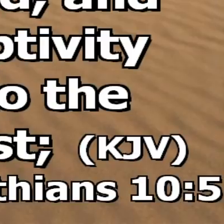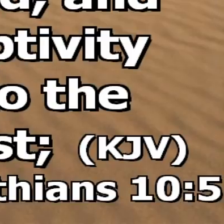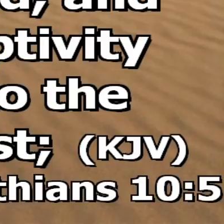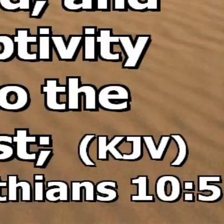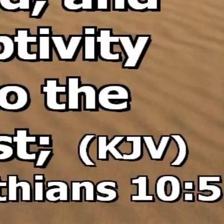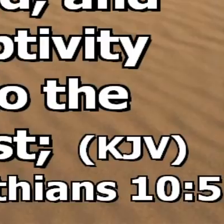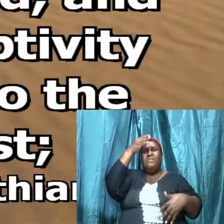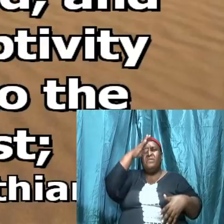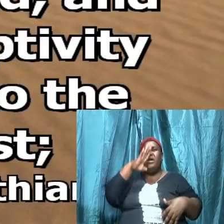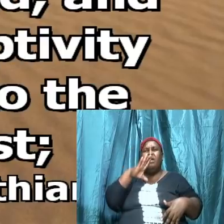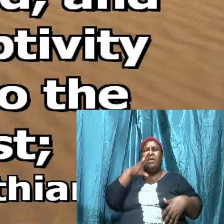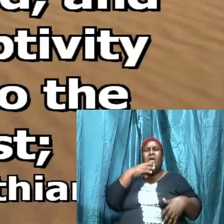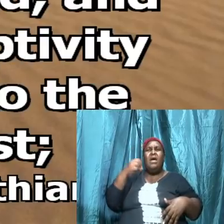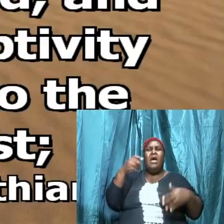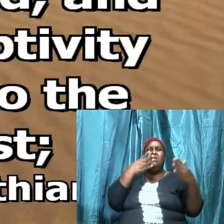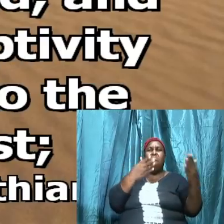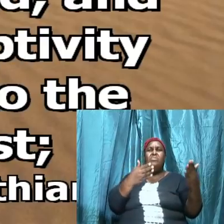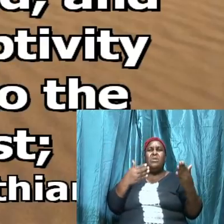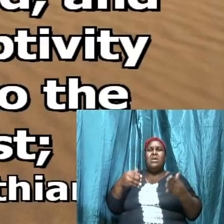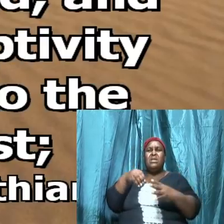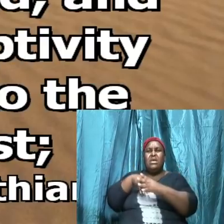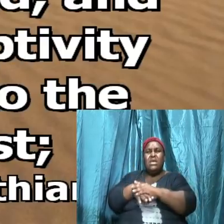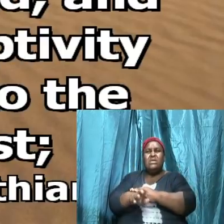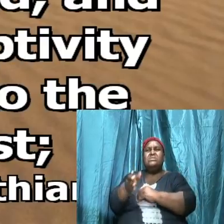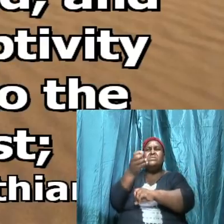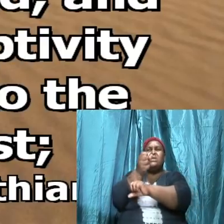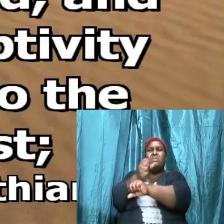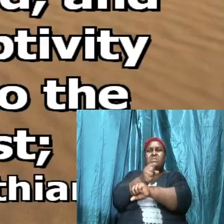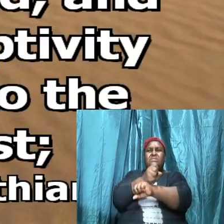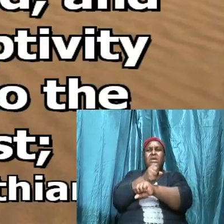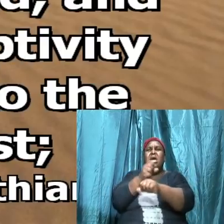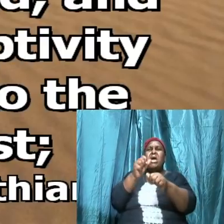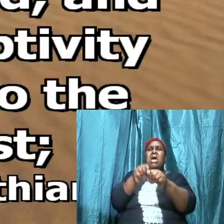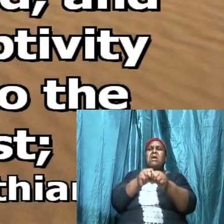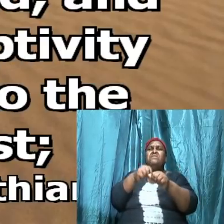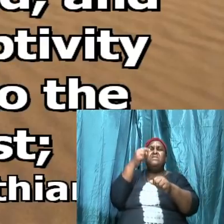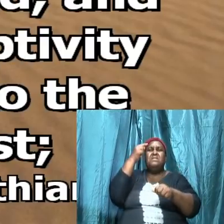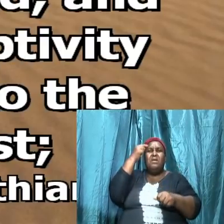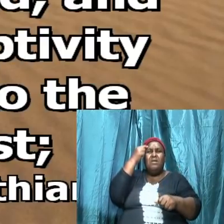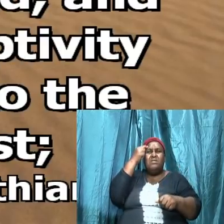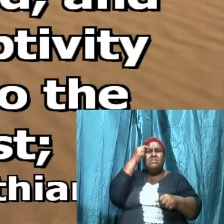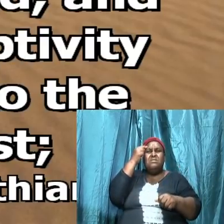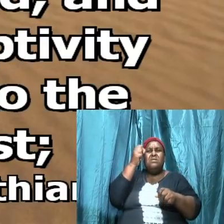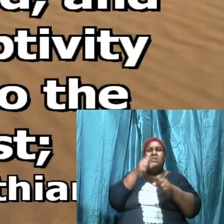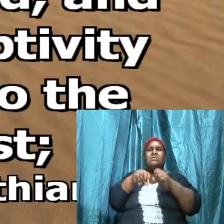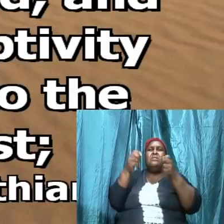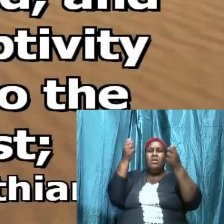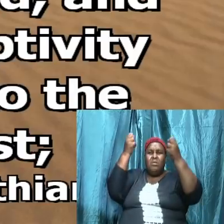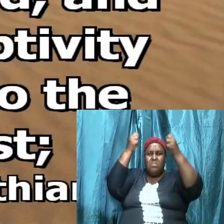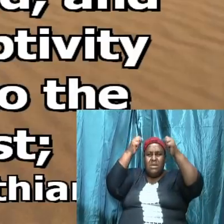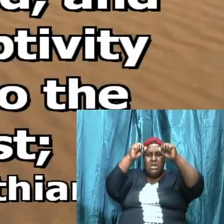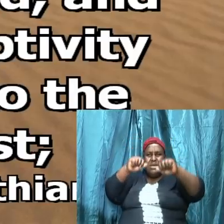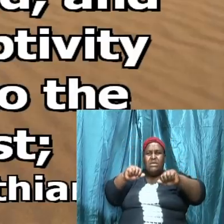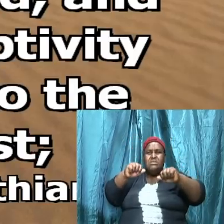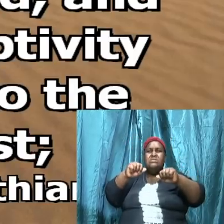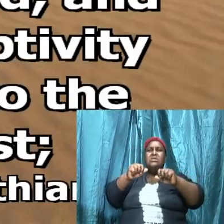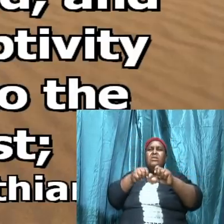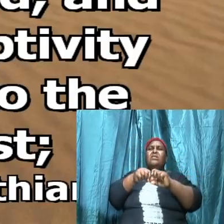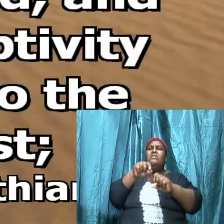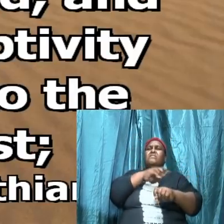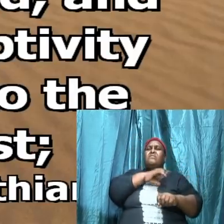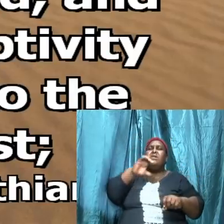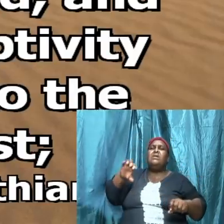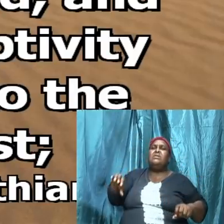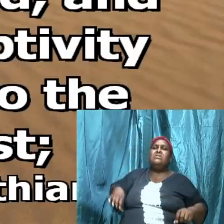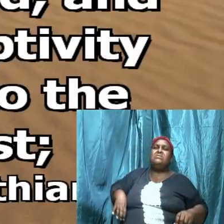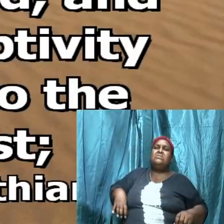knowledge of God and bringing into captivity every thought so Paul is talking to the Corinthians